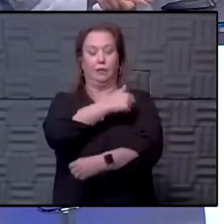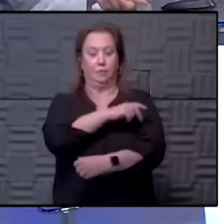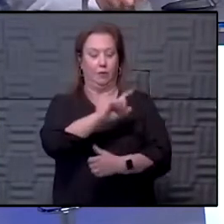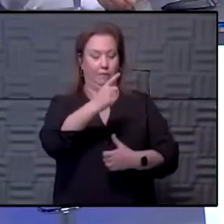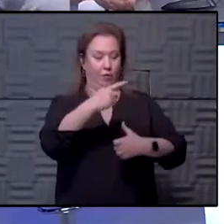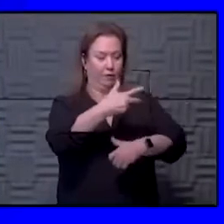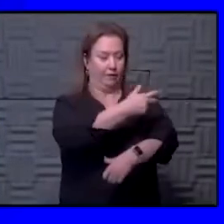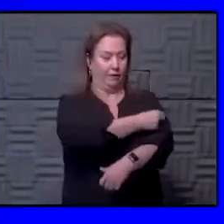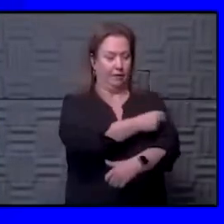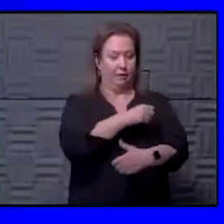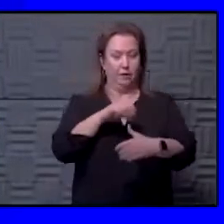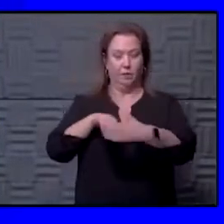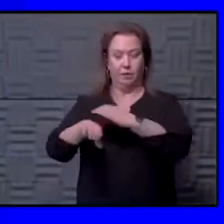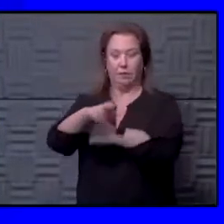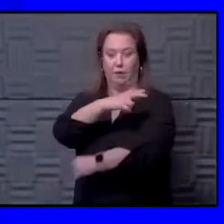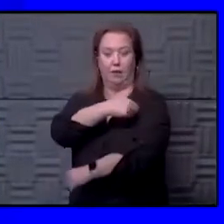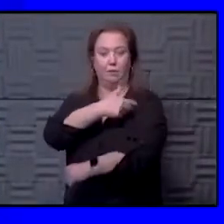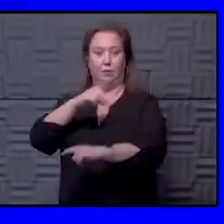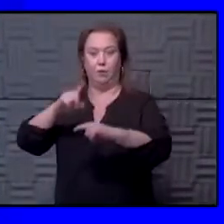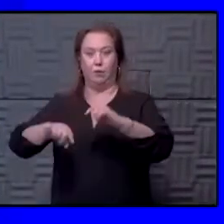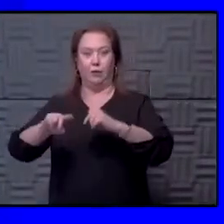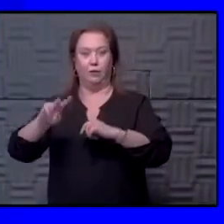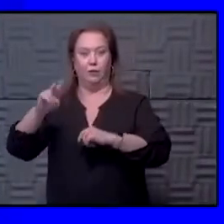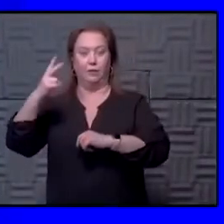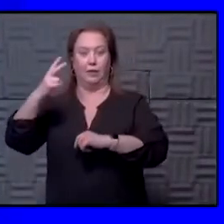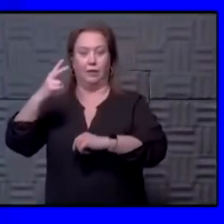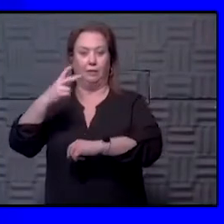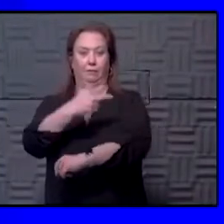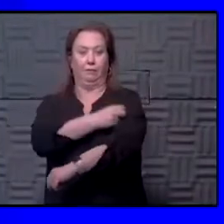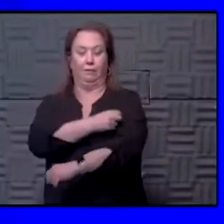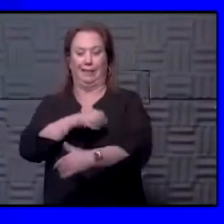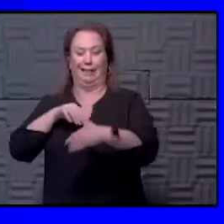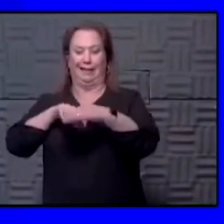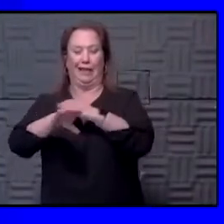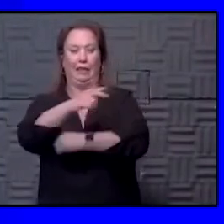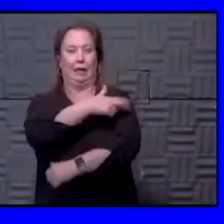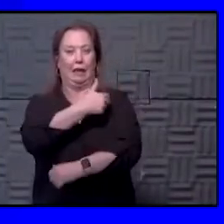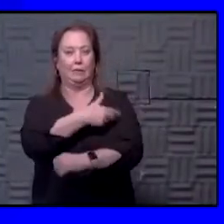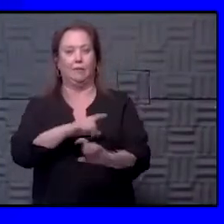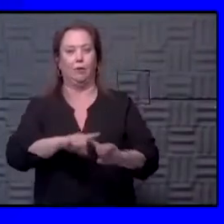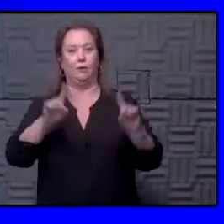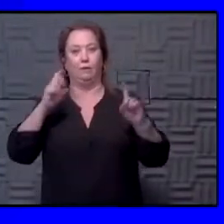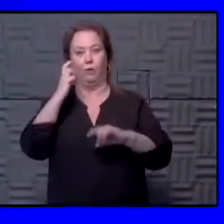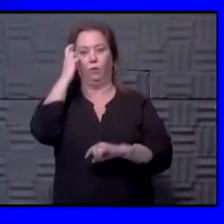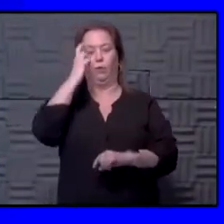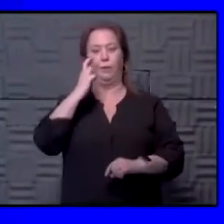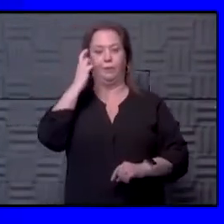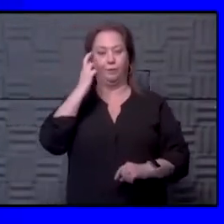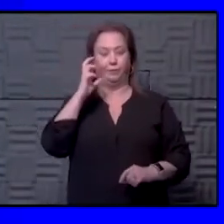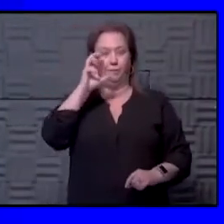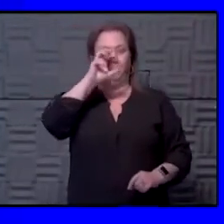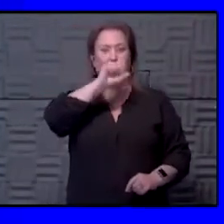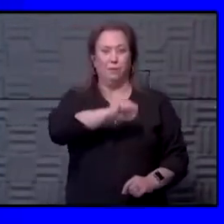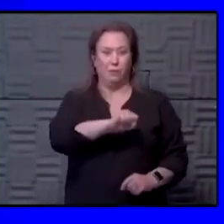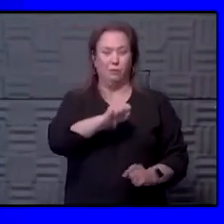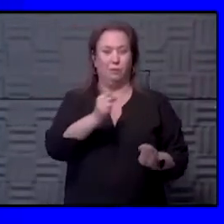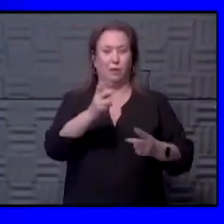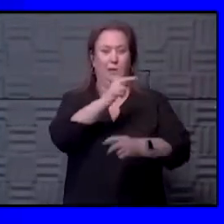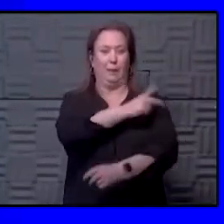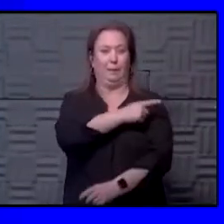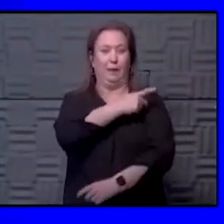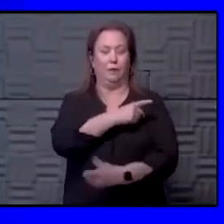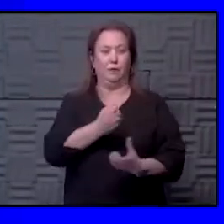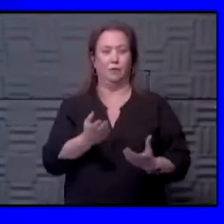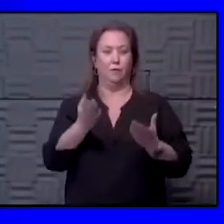first vaccine but was in the hospital so they couldn't get their second. They were in the hospital for a completely other reason, not COVID. But I would assume that a lot of patients would